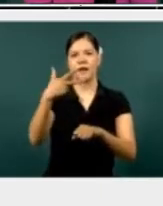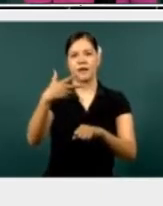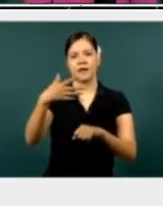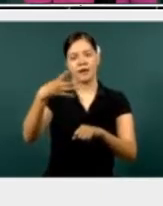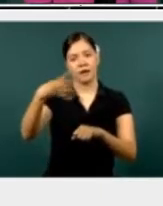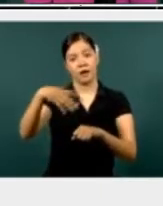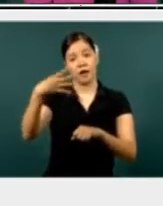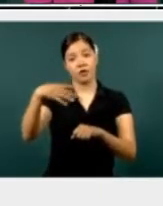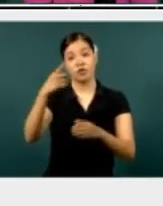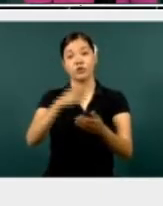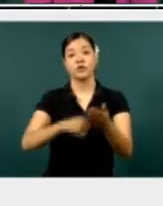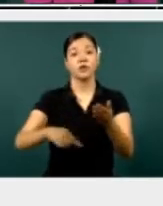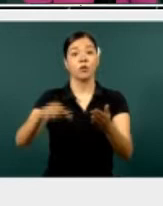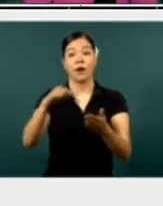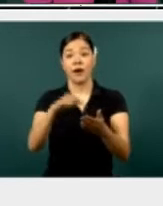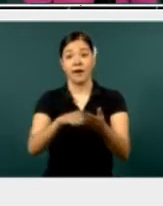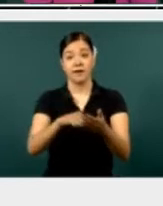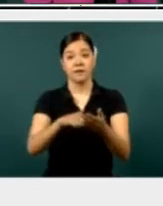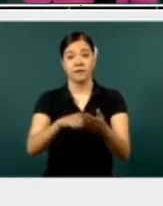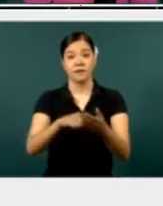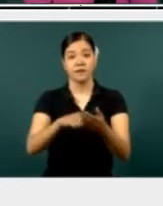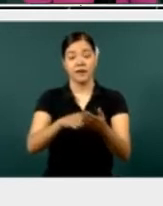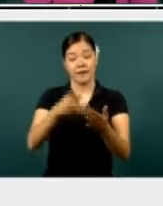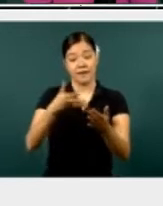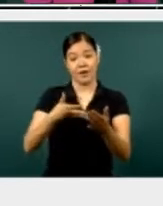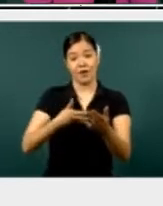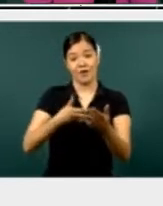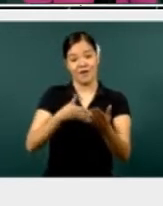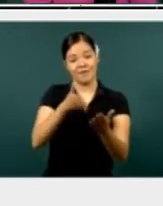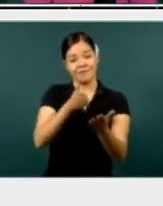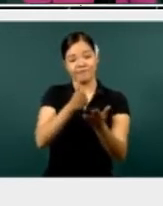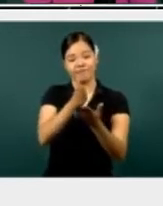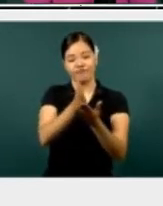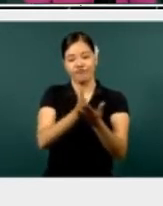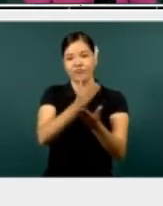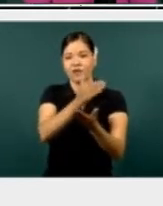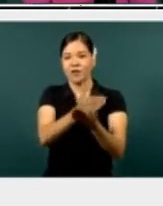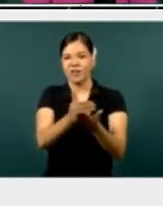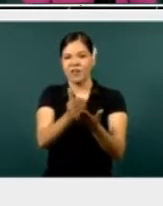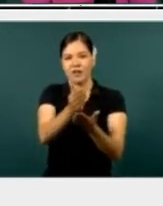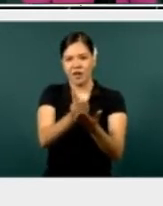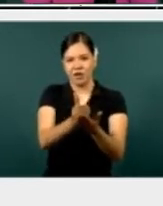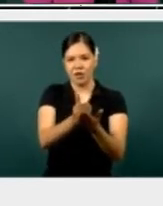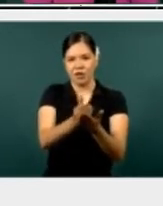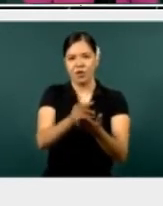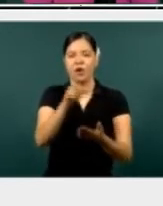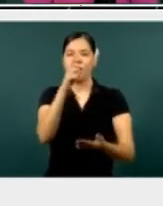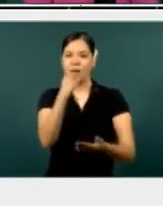in the regional areas where they have divided the state.